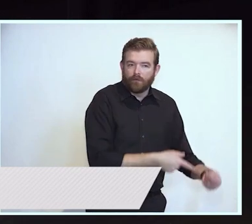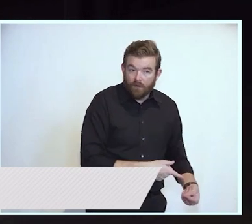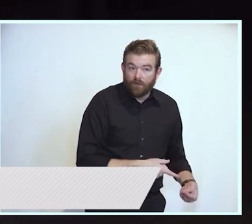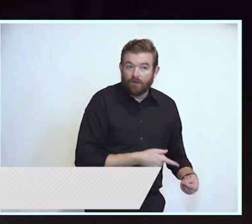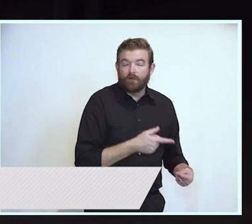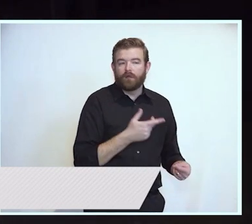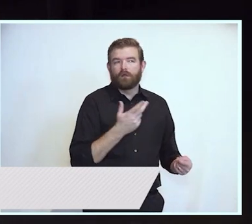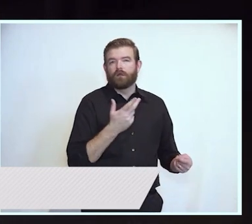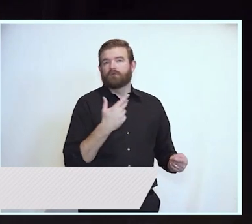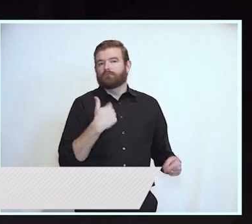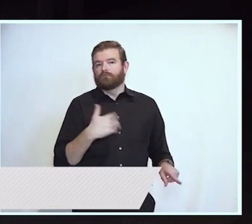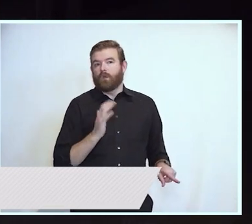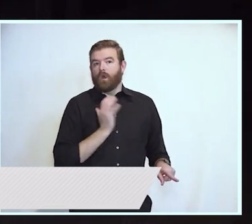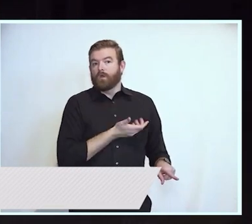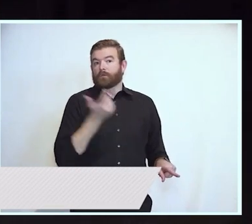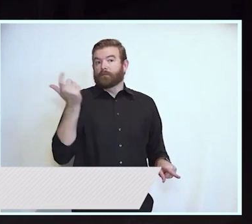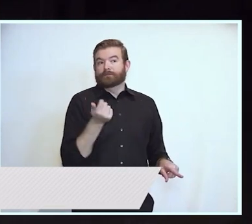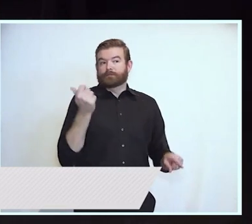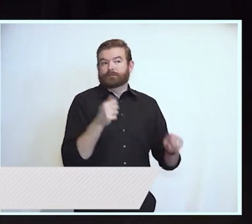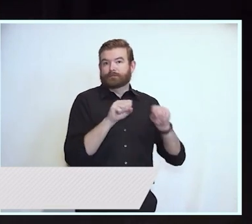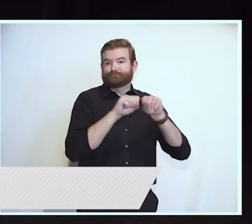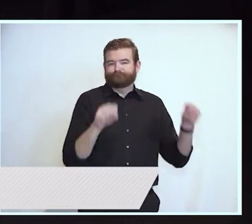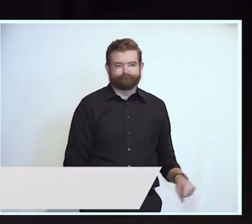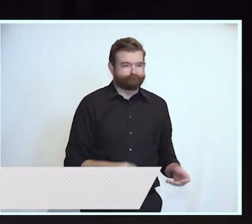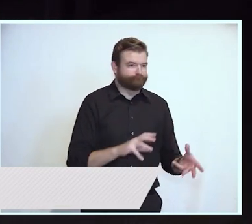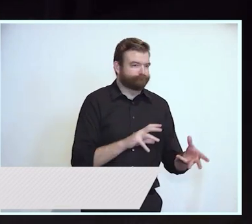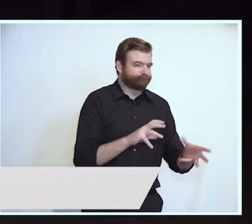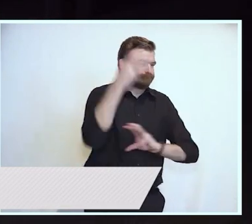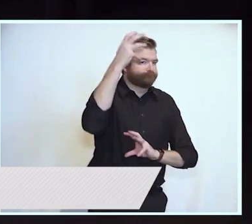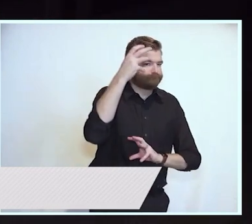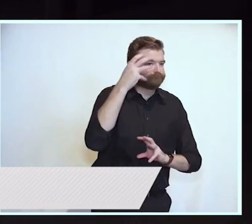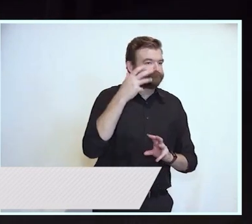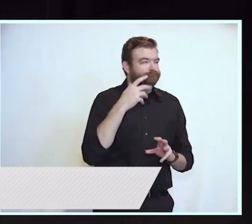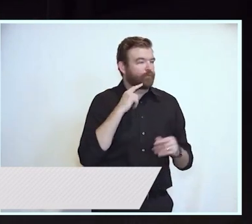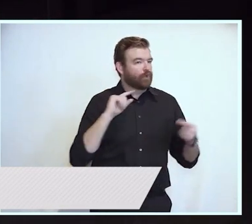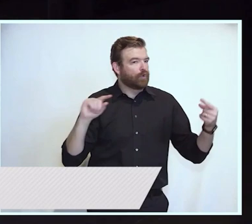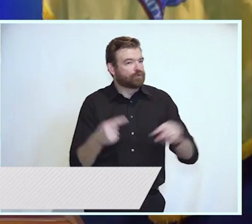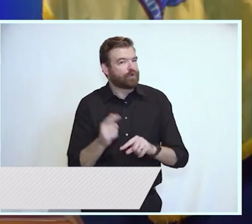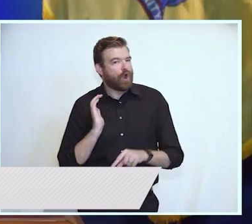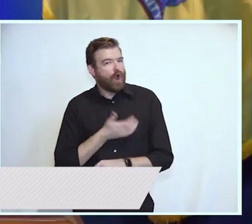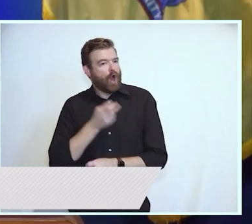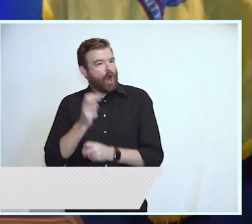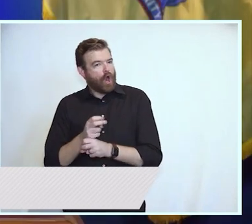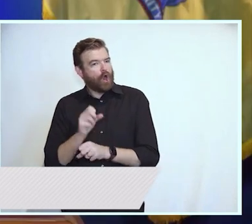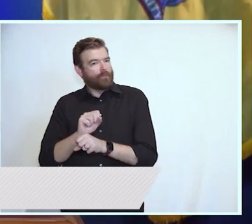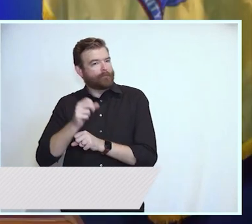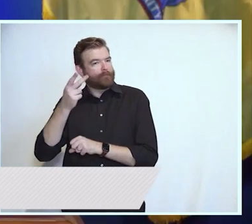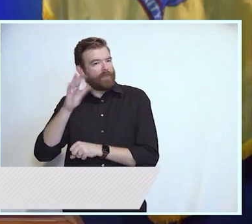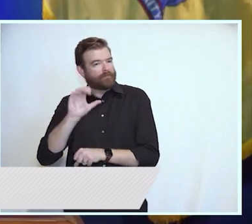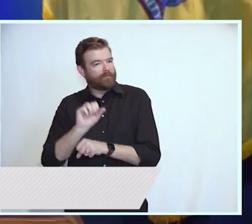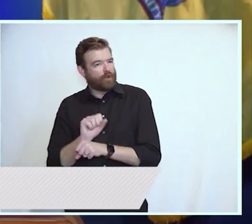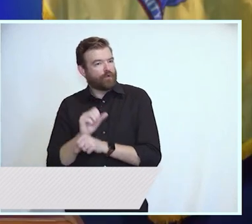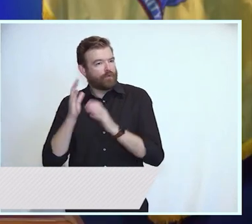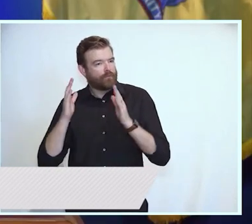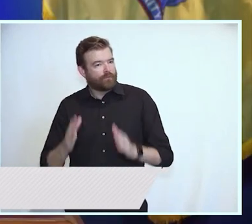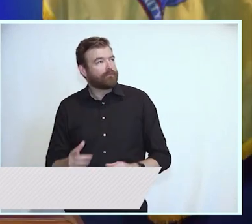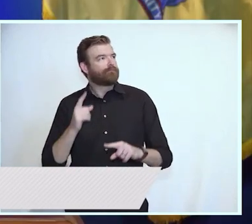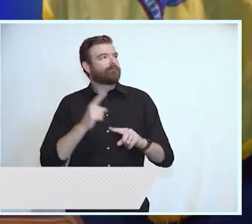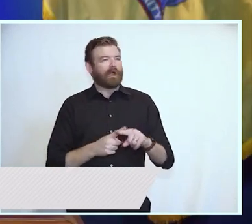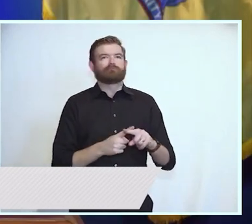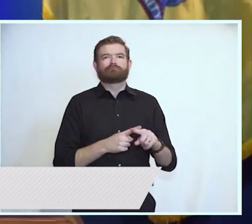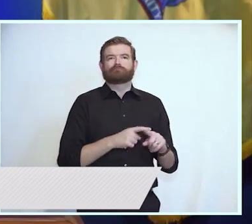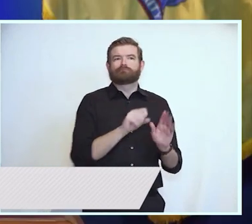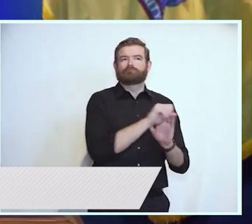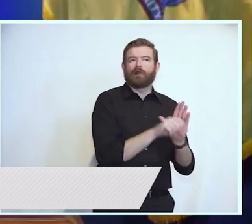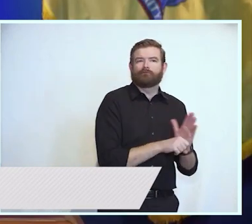-working public employees and retirees, but it threatened our very financial health. Working together, we made living up